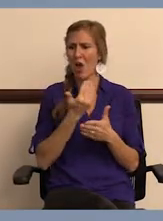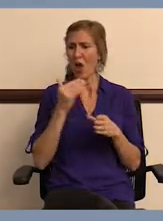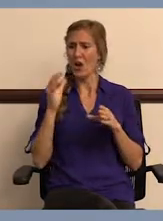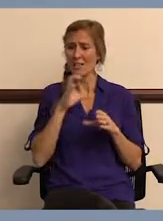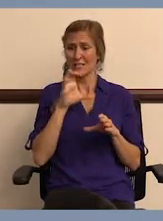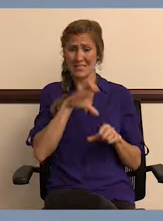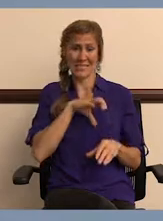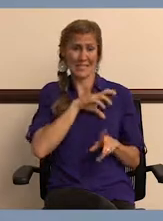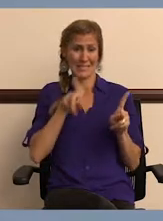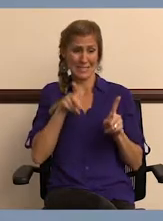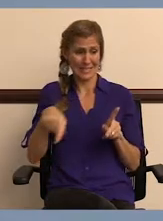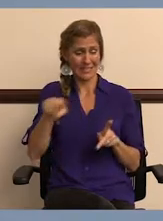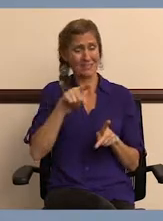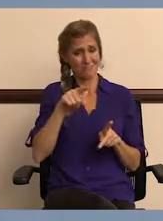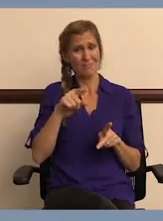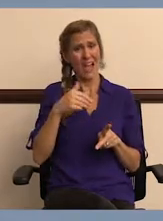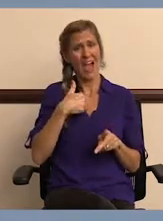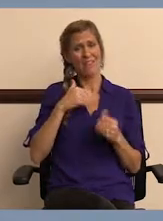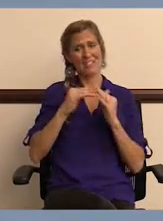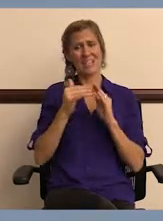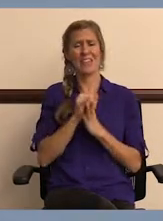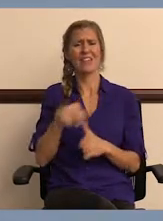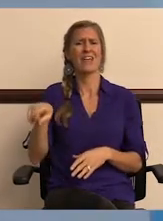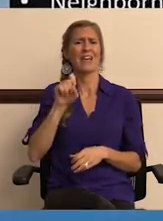citizens have a beautiful city that they can be proud of.